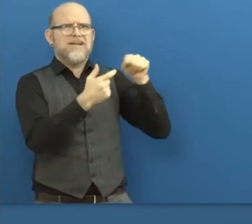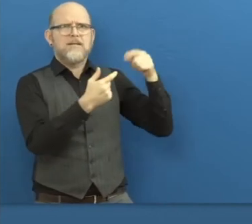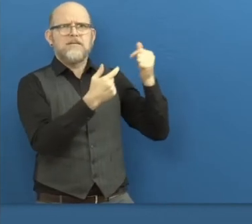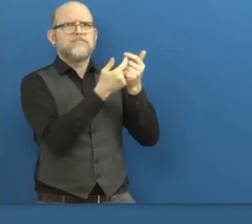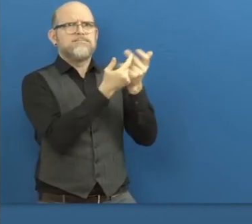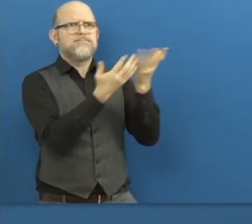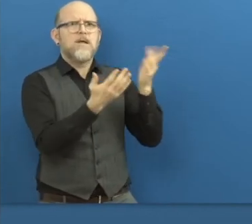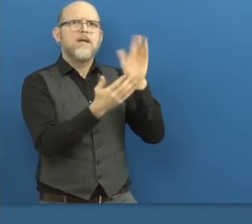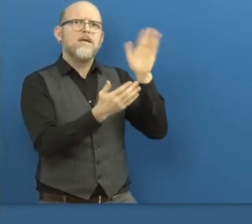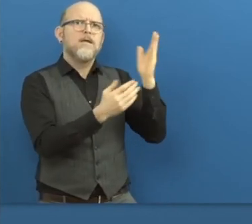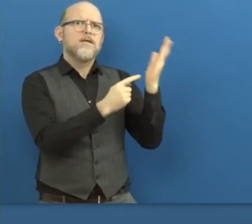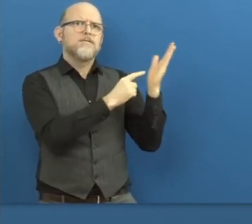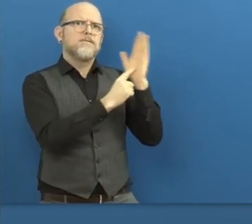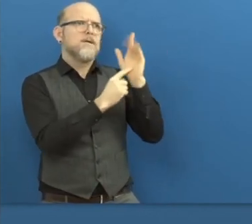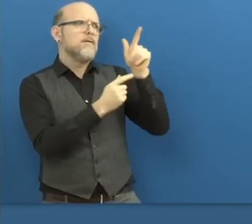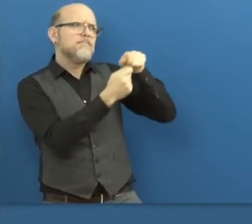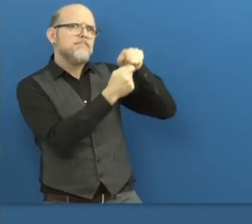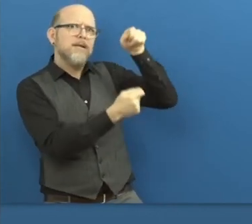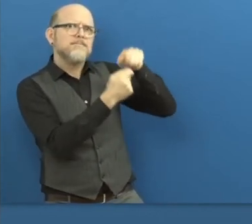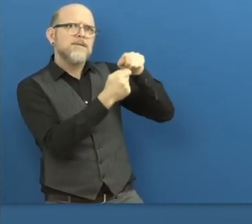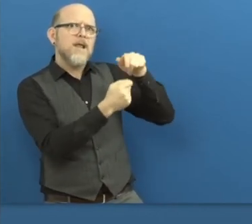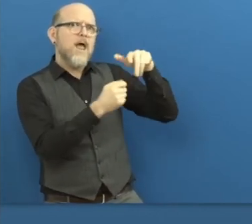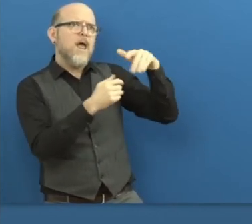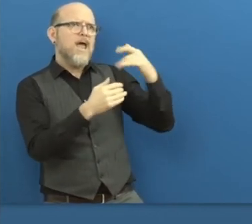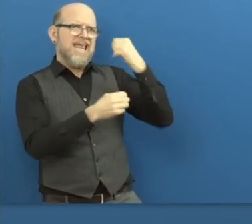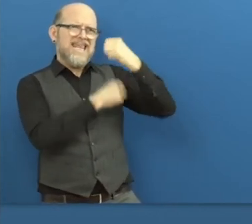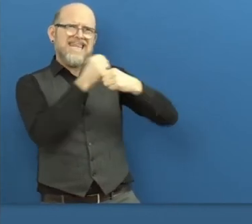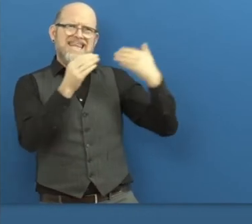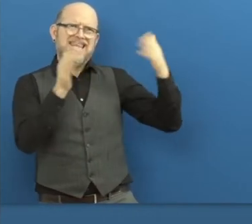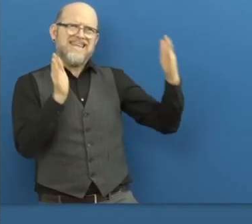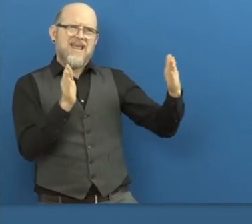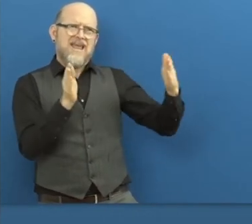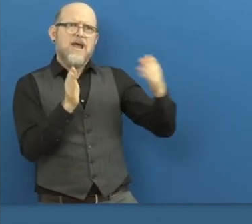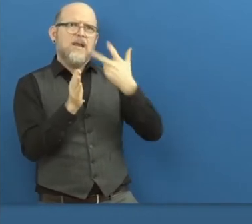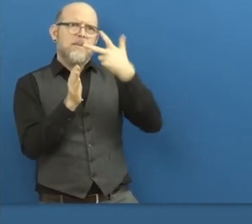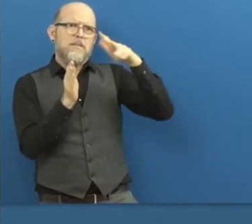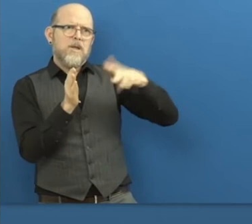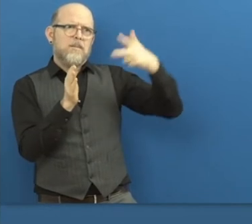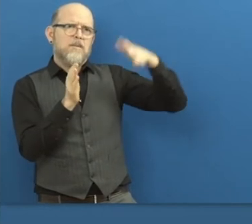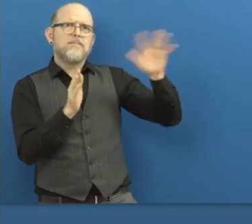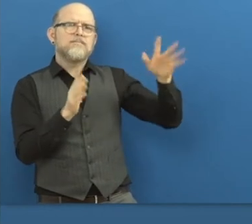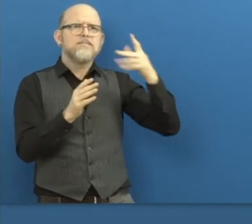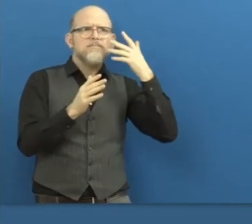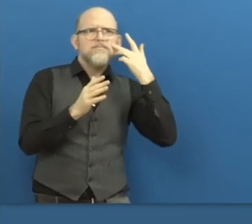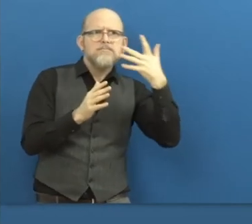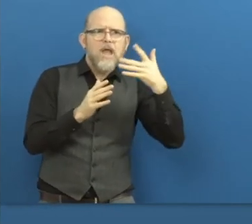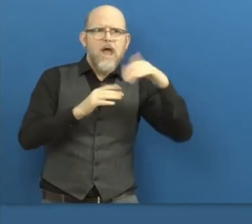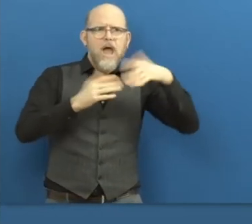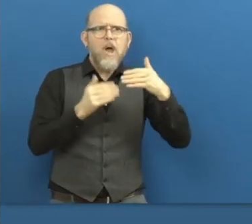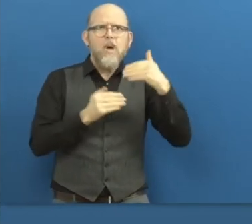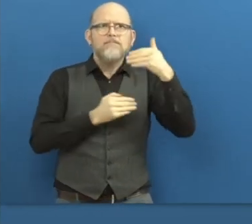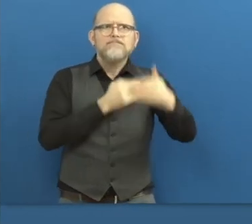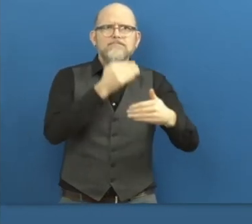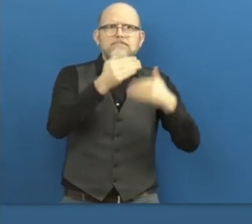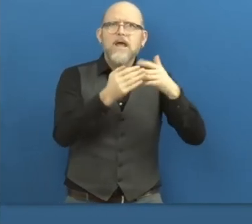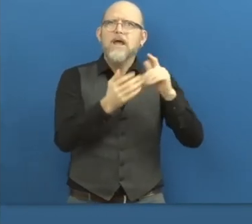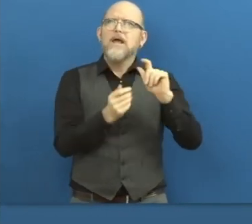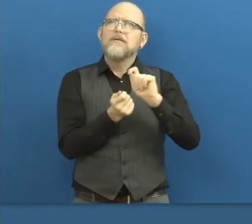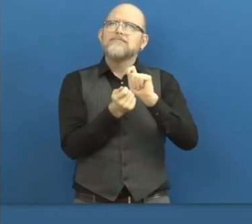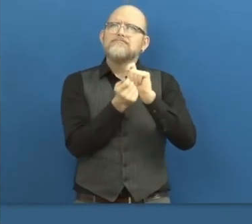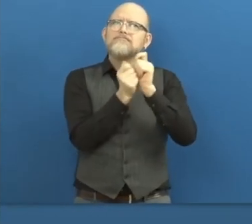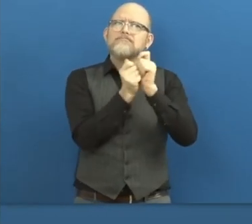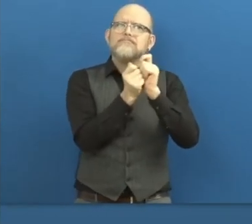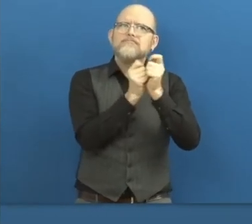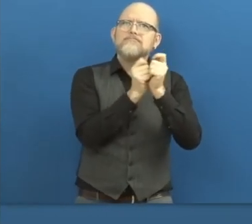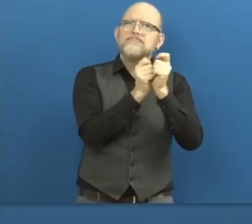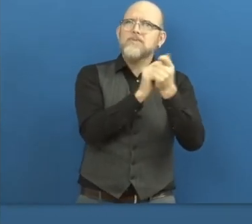and year to year, quarters to quarters. We look at this as generational. This is a generational movement. And